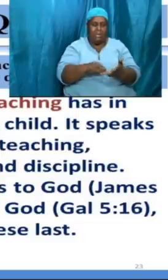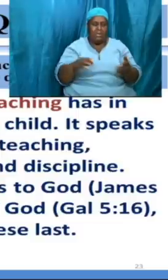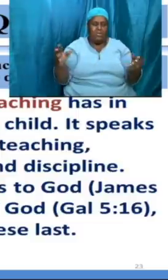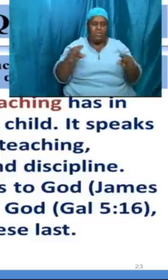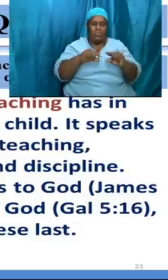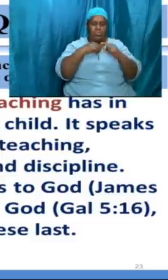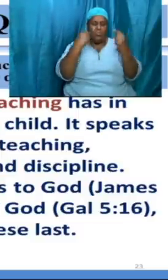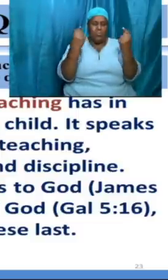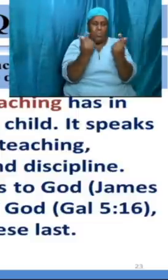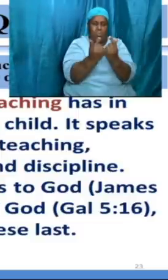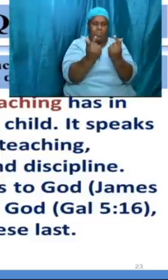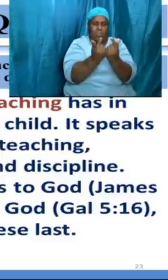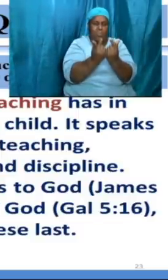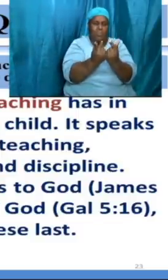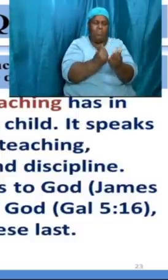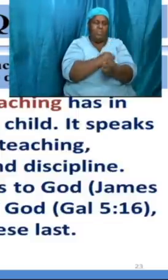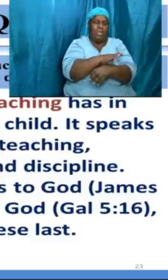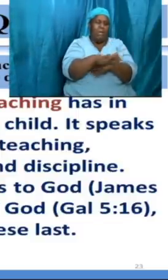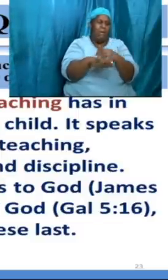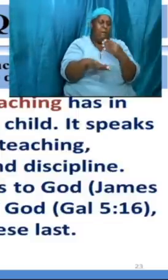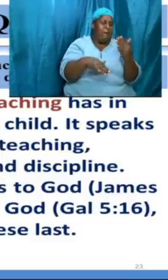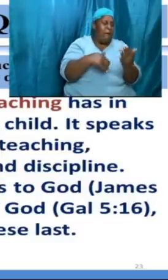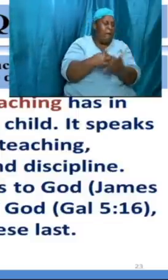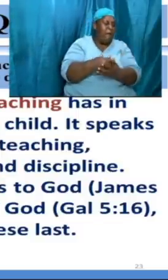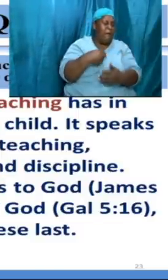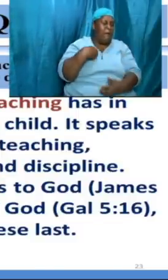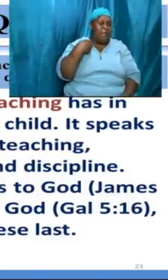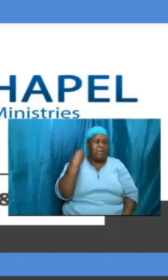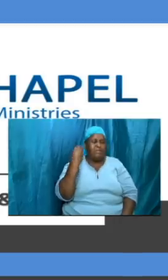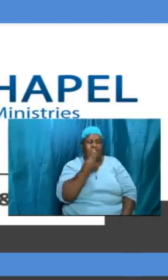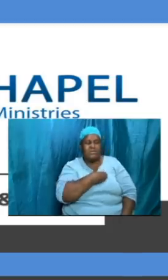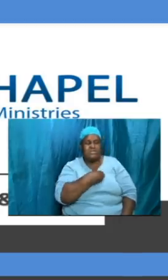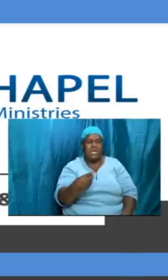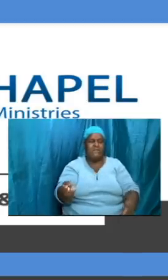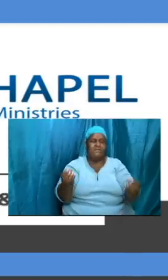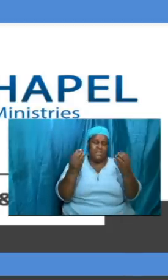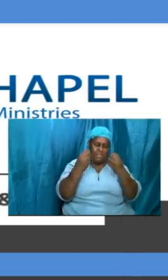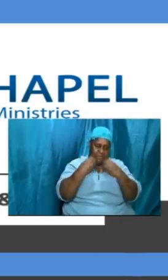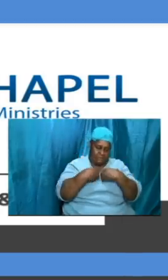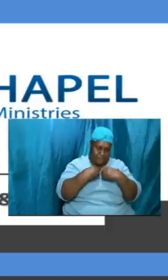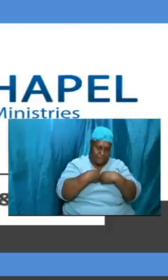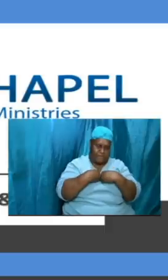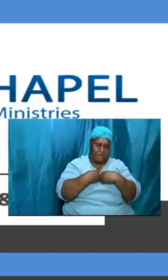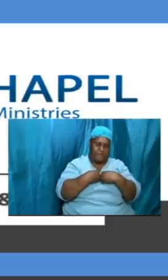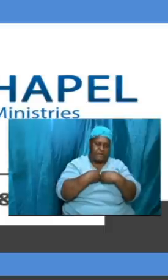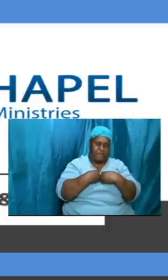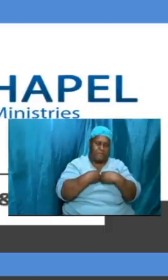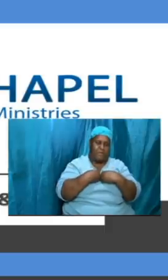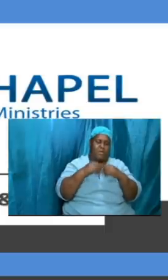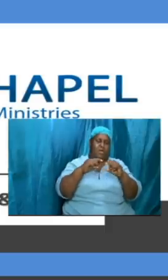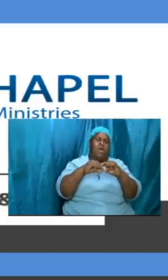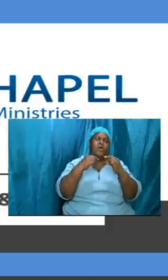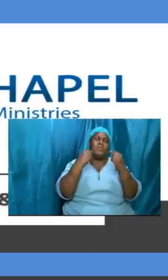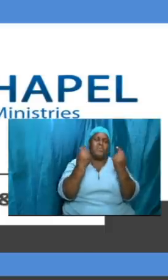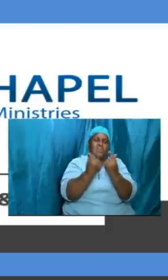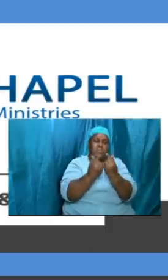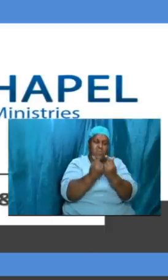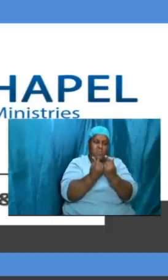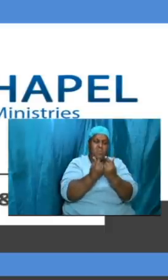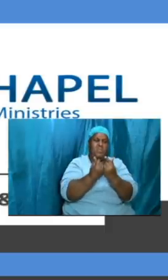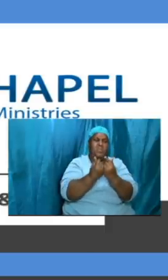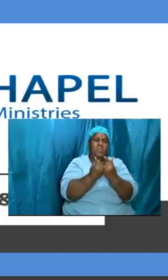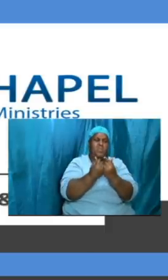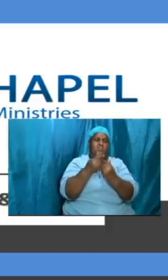are a part of a vineyard all of us have been given a vineyard to tend to